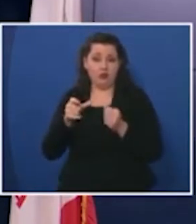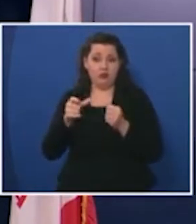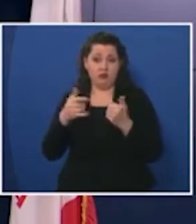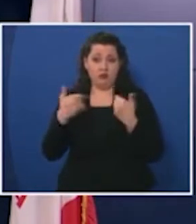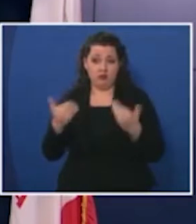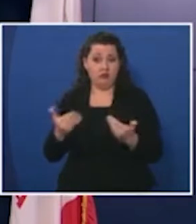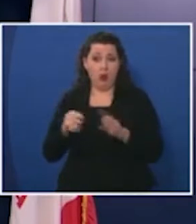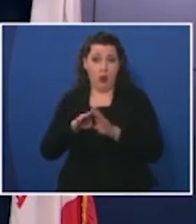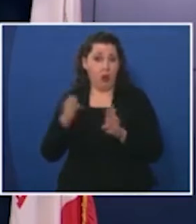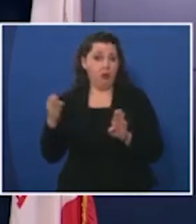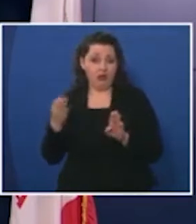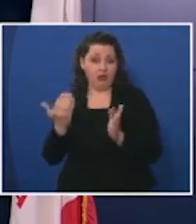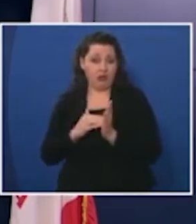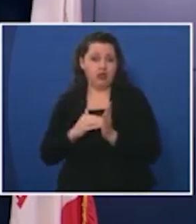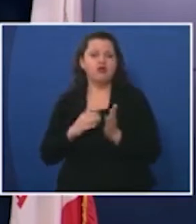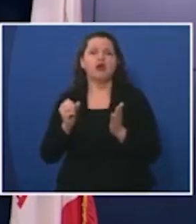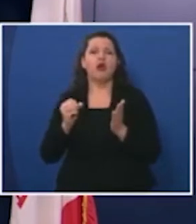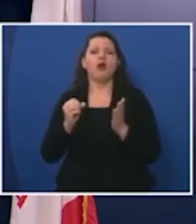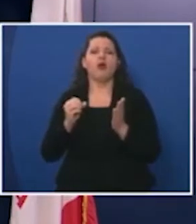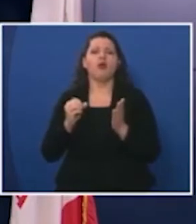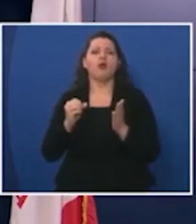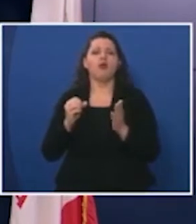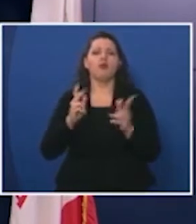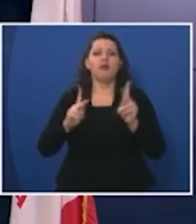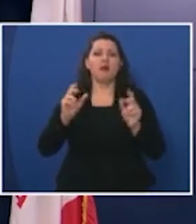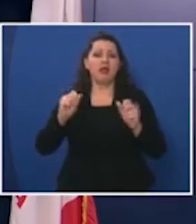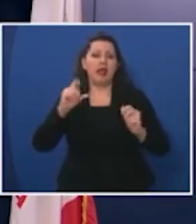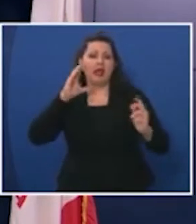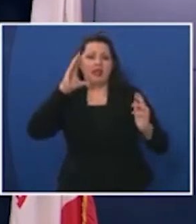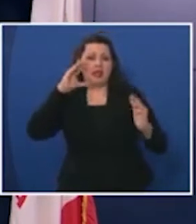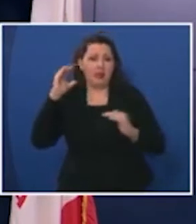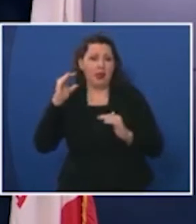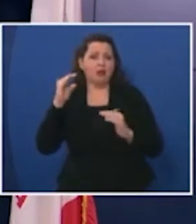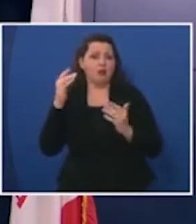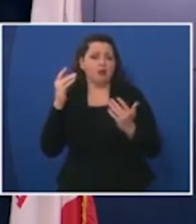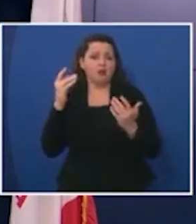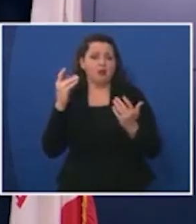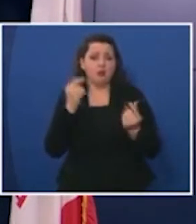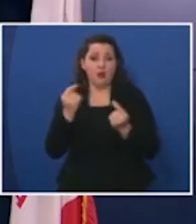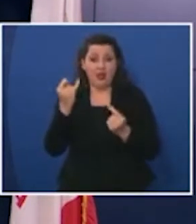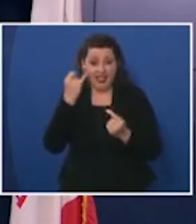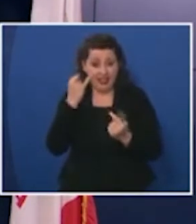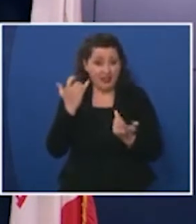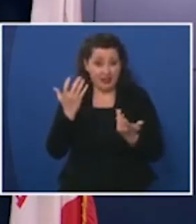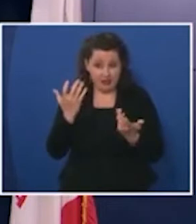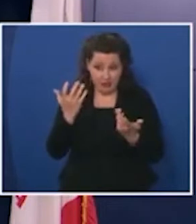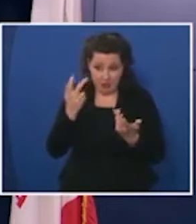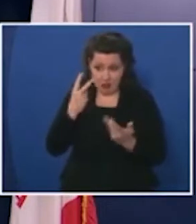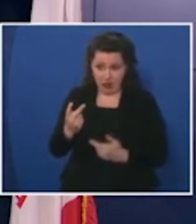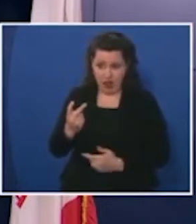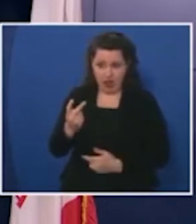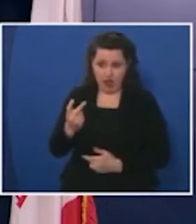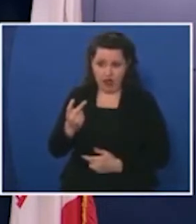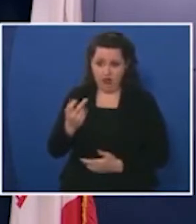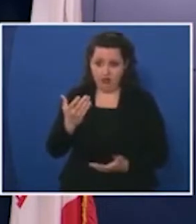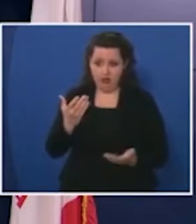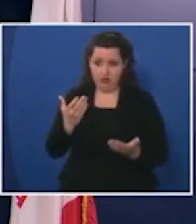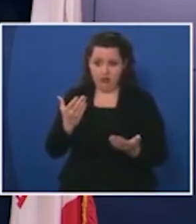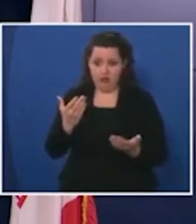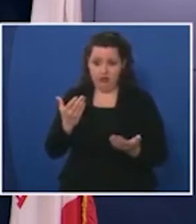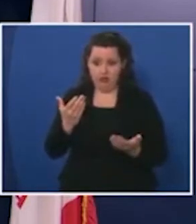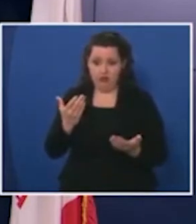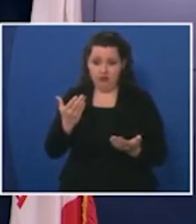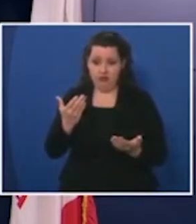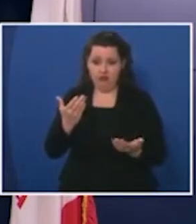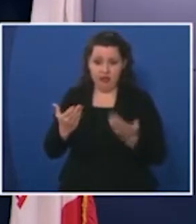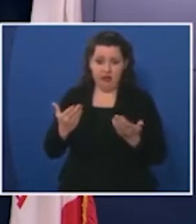reopening what can Iowans expect that you will do if you see something that that qualifies as far